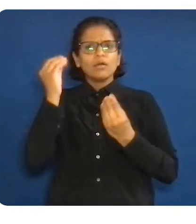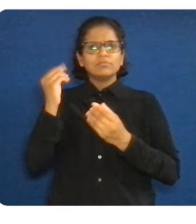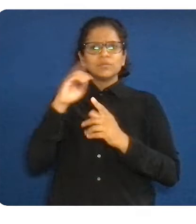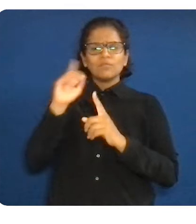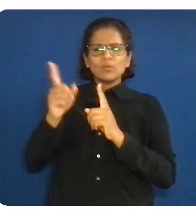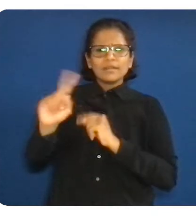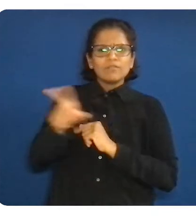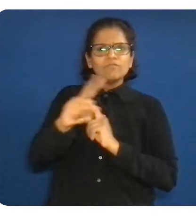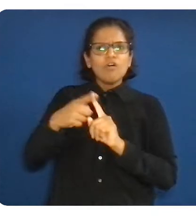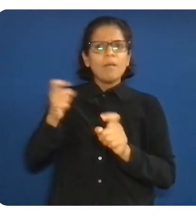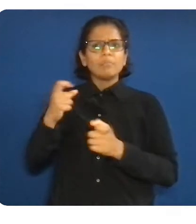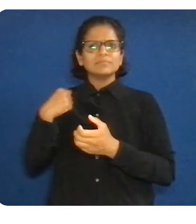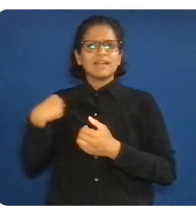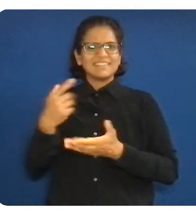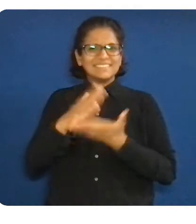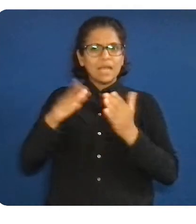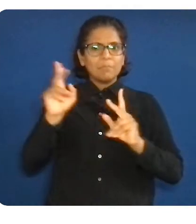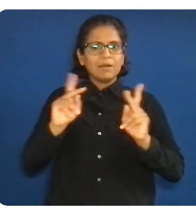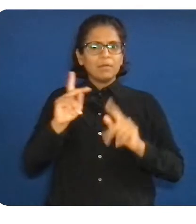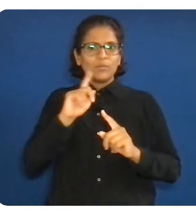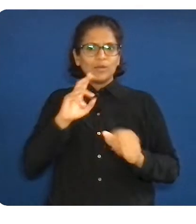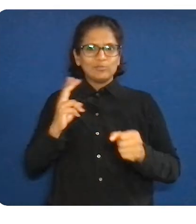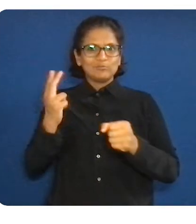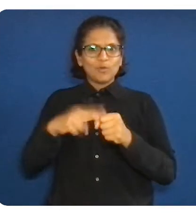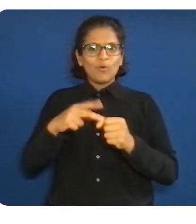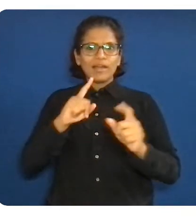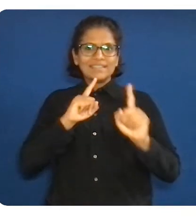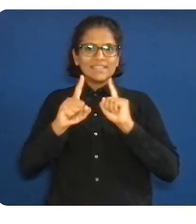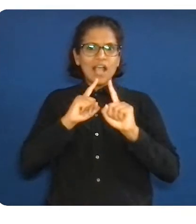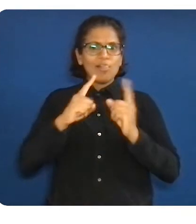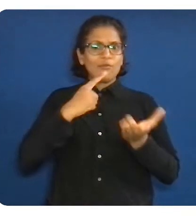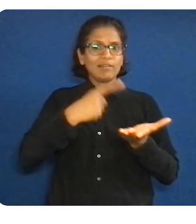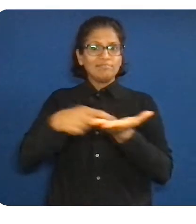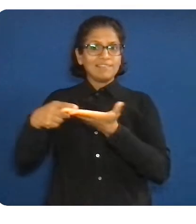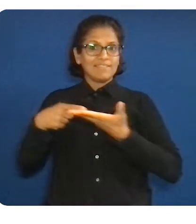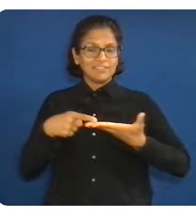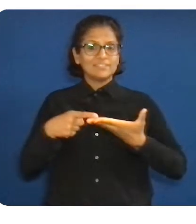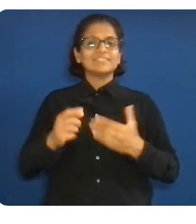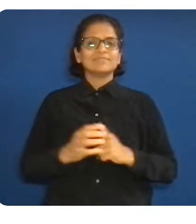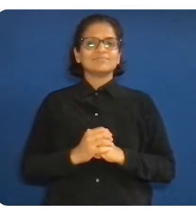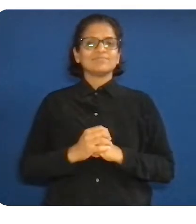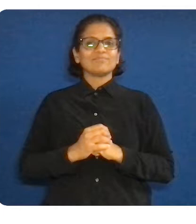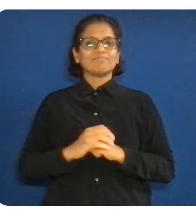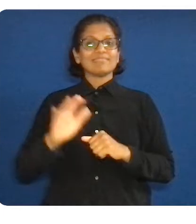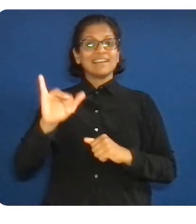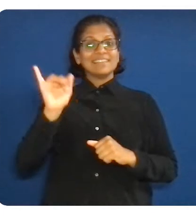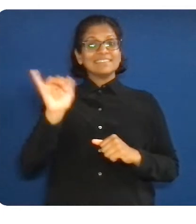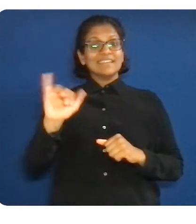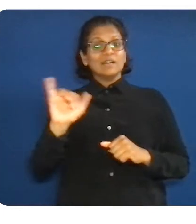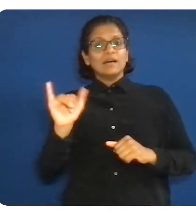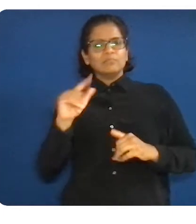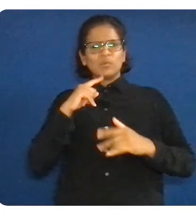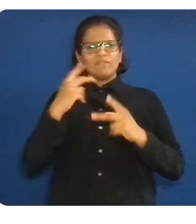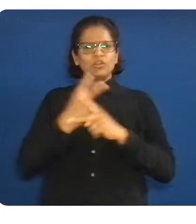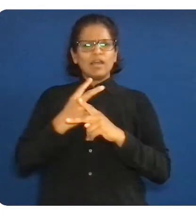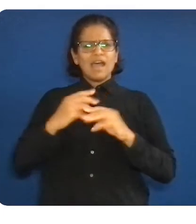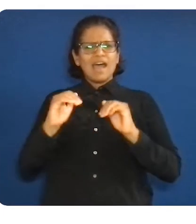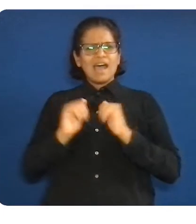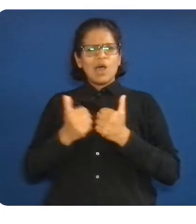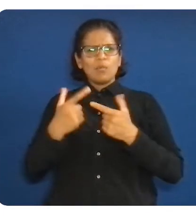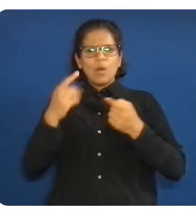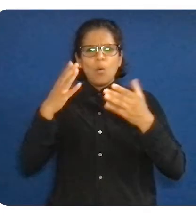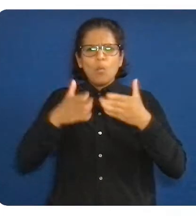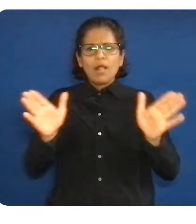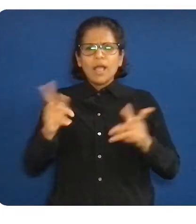the conversation. We'll also get into what we're doing to widen pathways to tech careers at Google and across